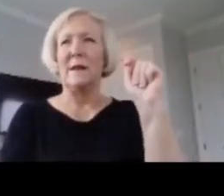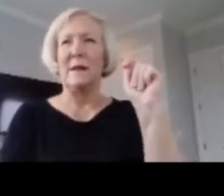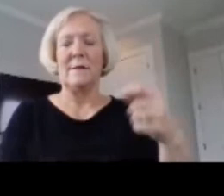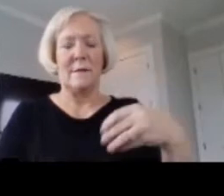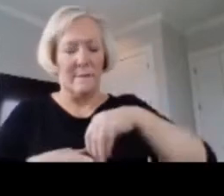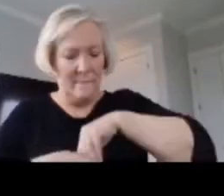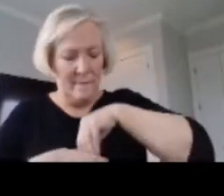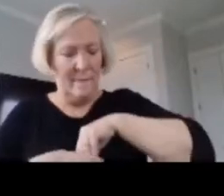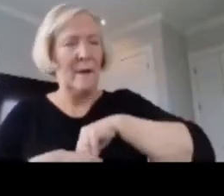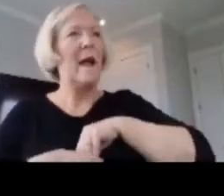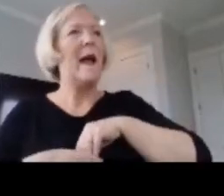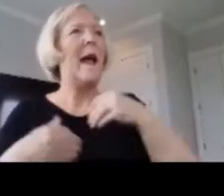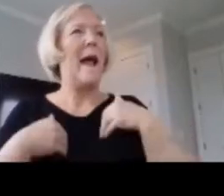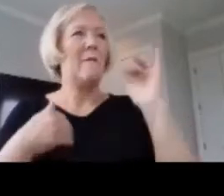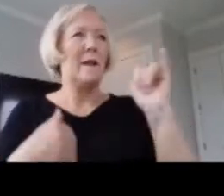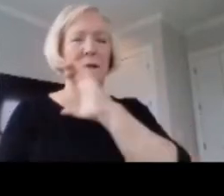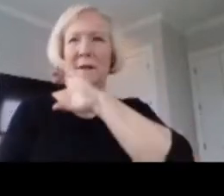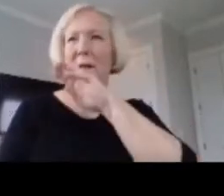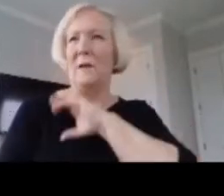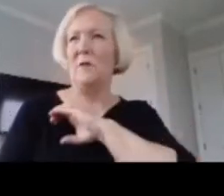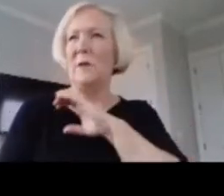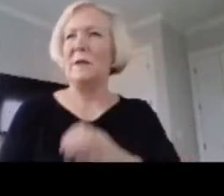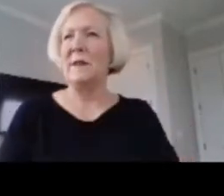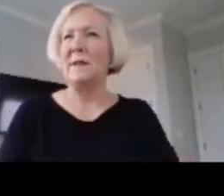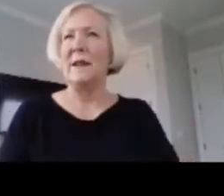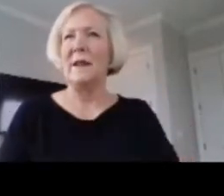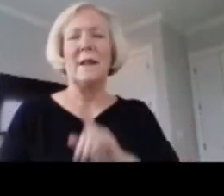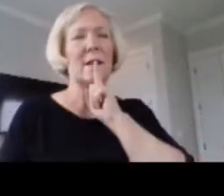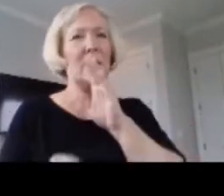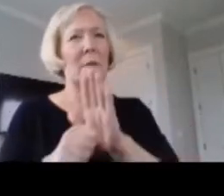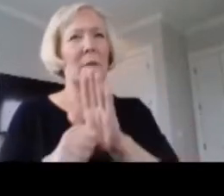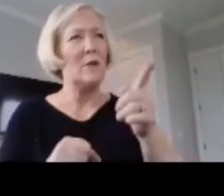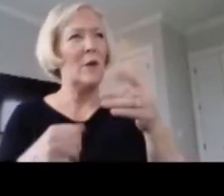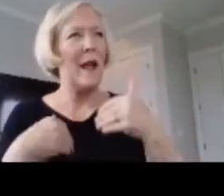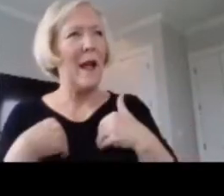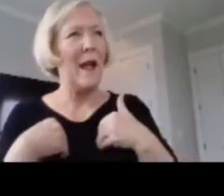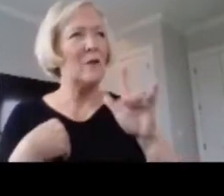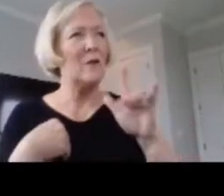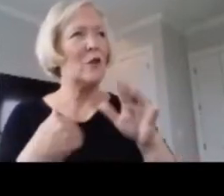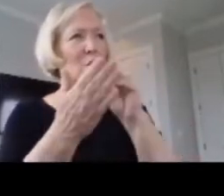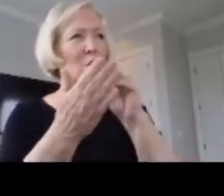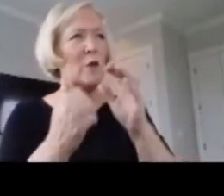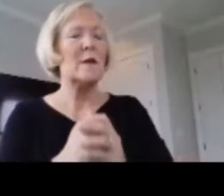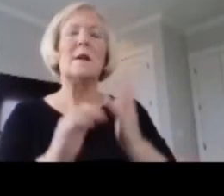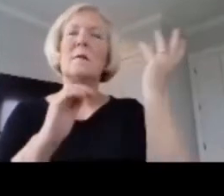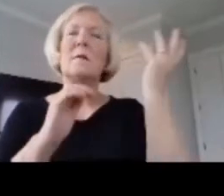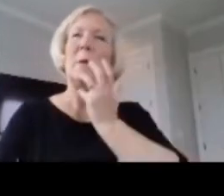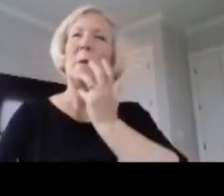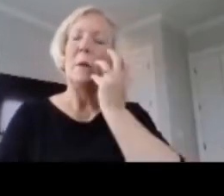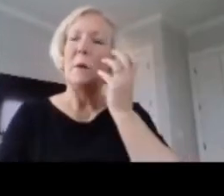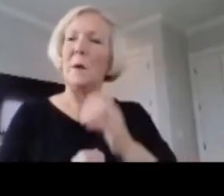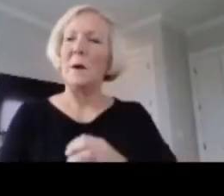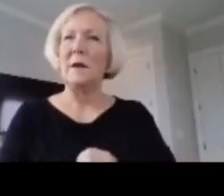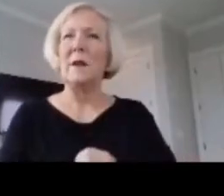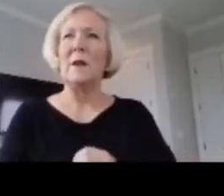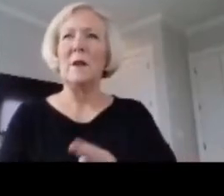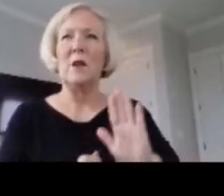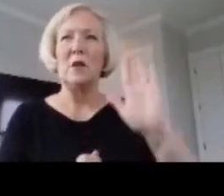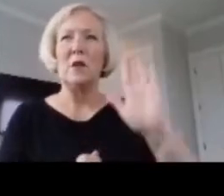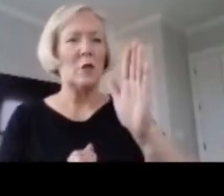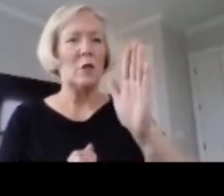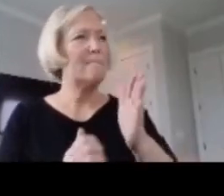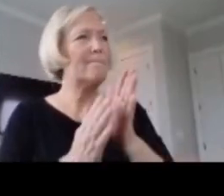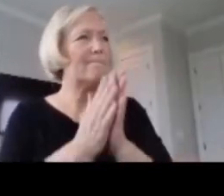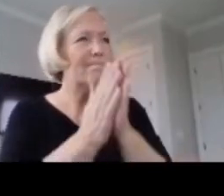these traits. The dedication you have to your students and subject is tremendous. Your drive for